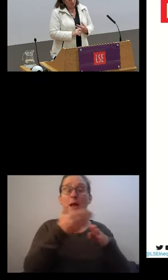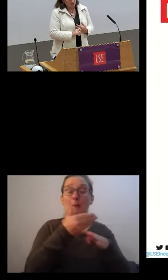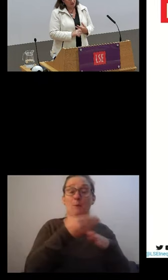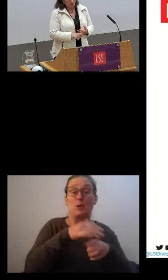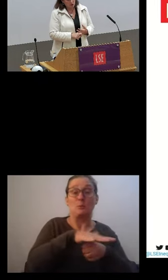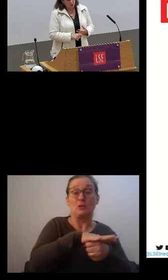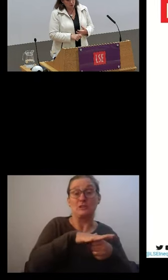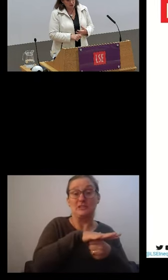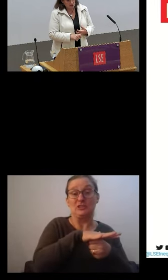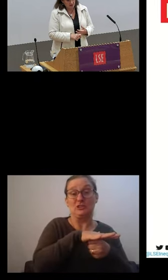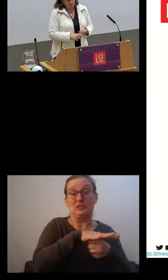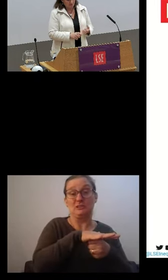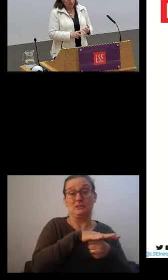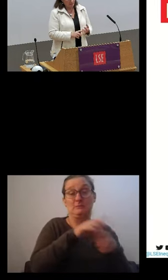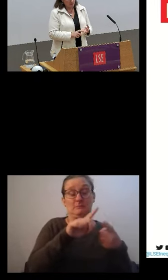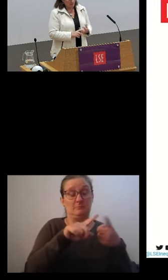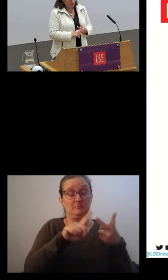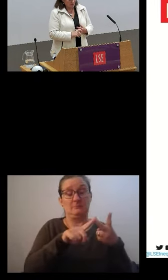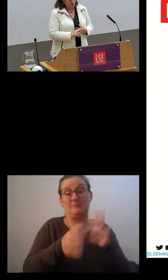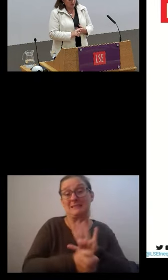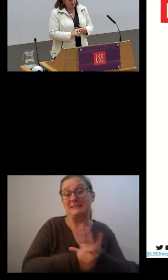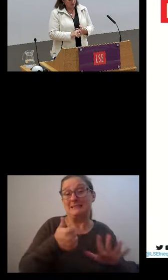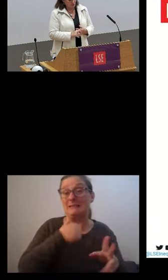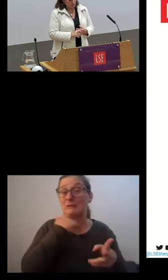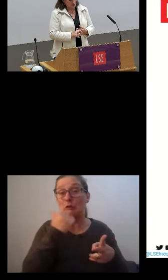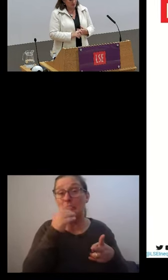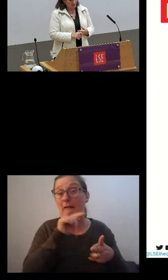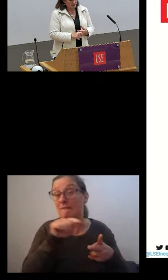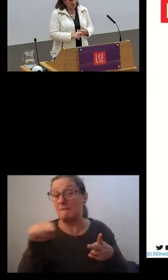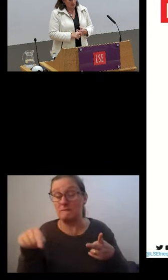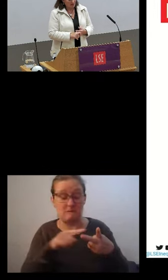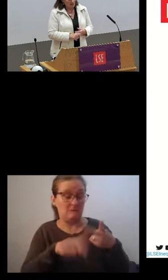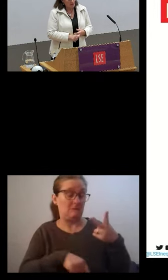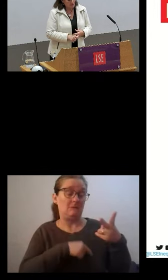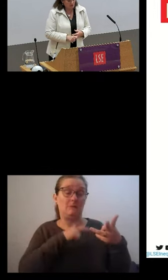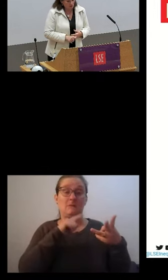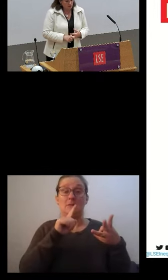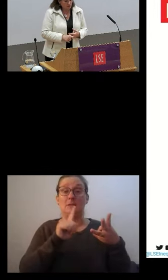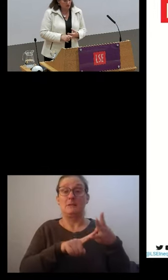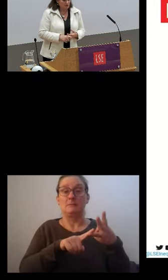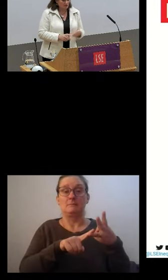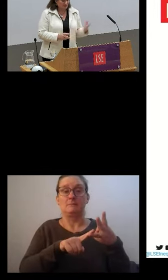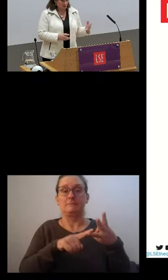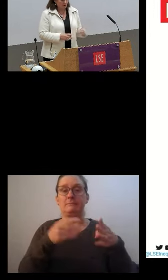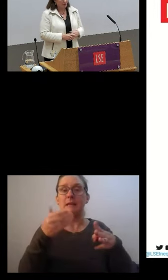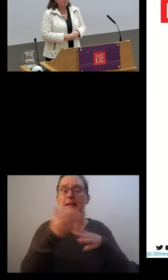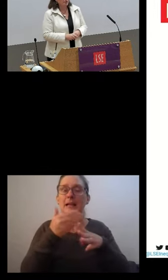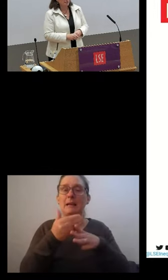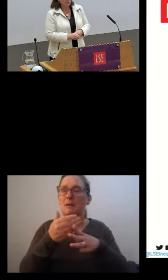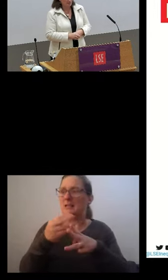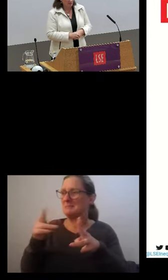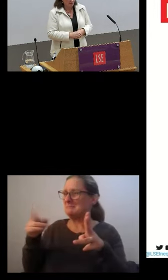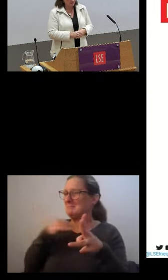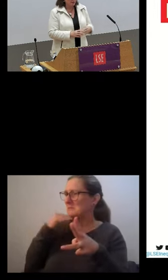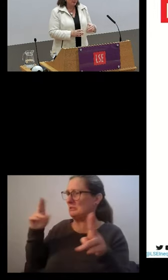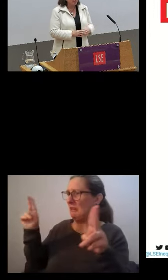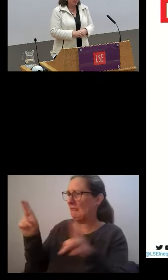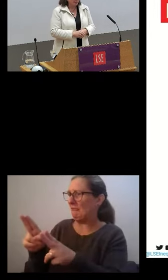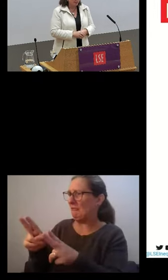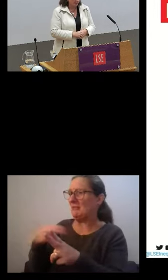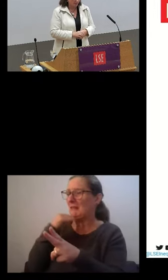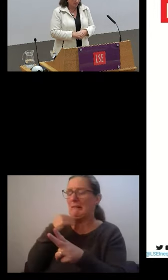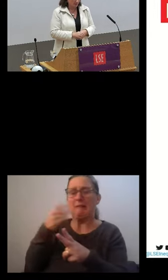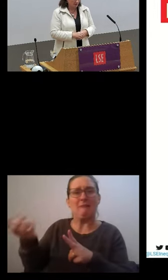skill shortages, there's a lot of talk about that. Labour supply shortages have been on the agenda recently.